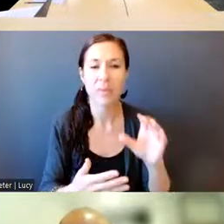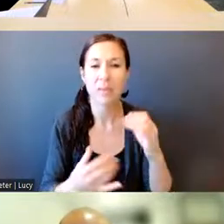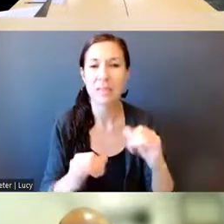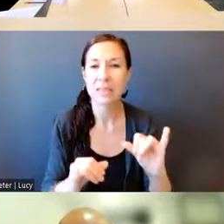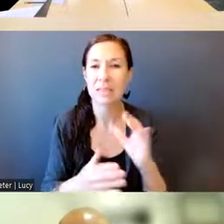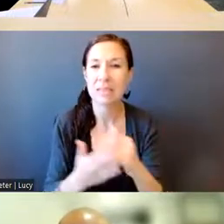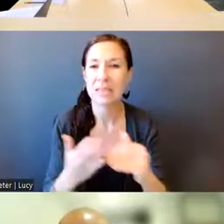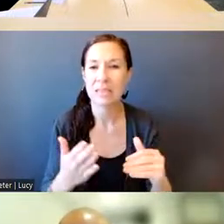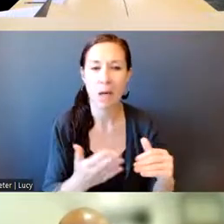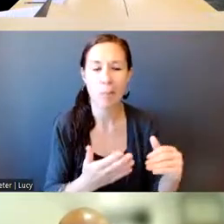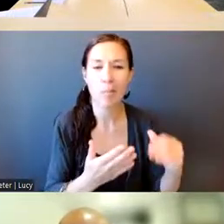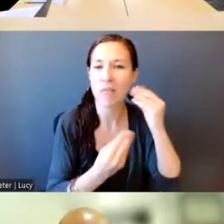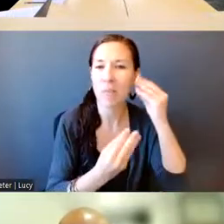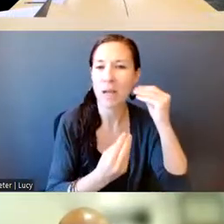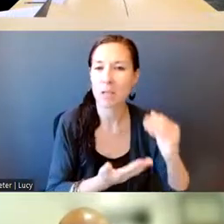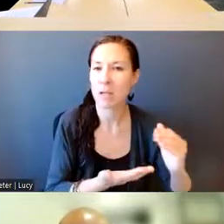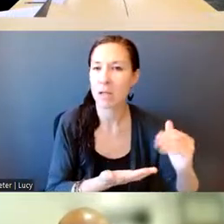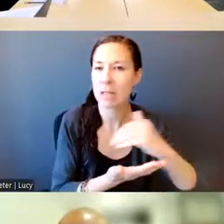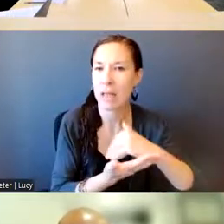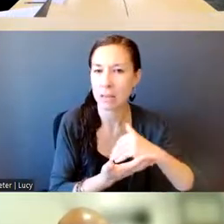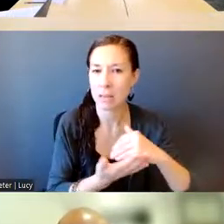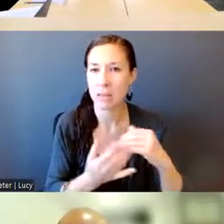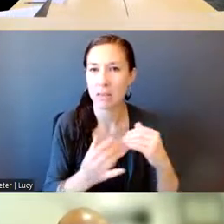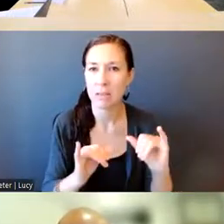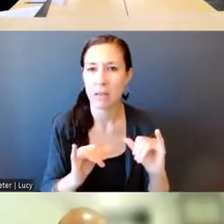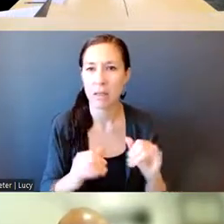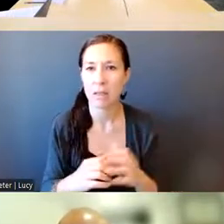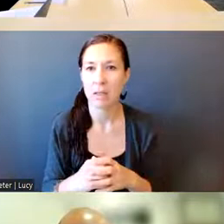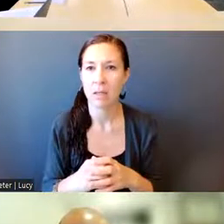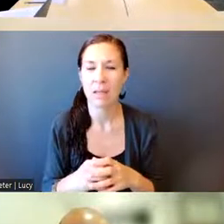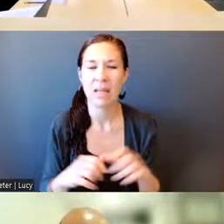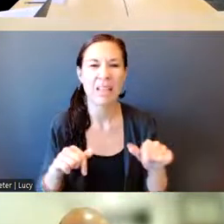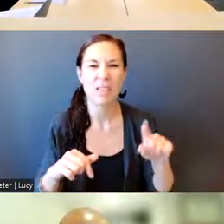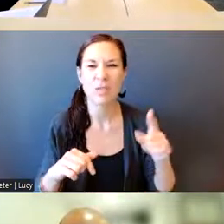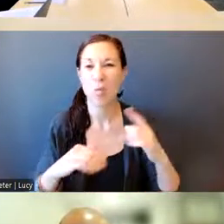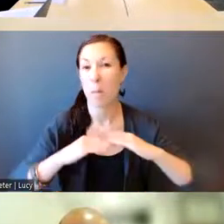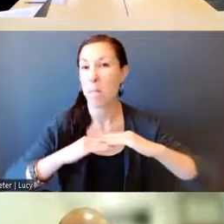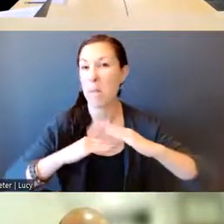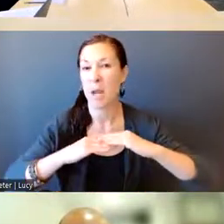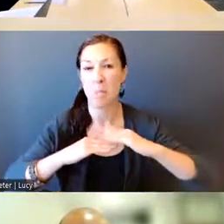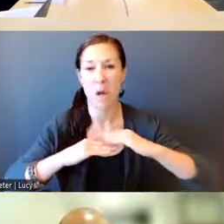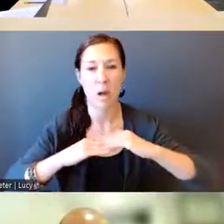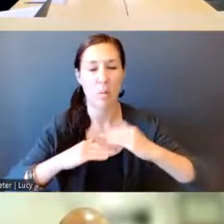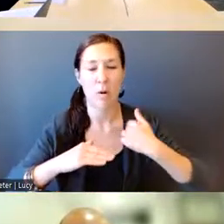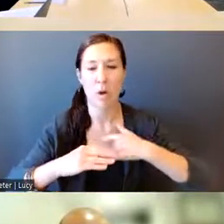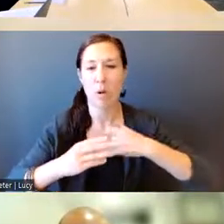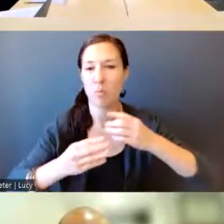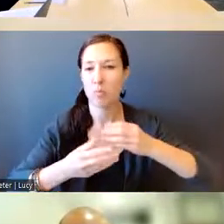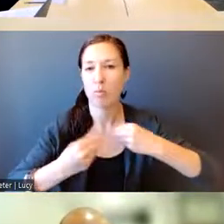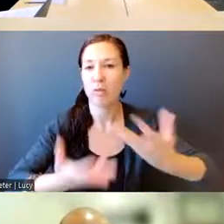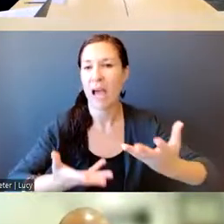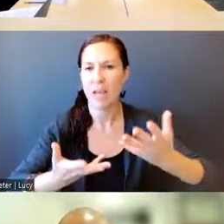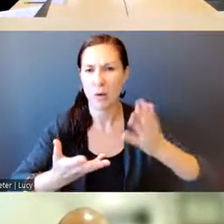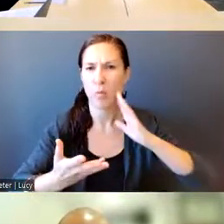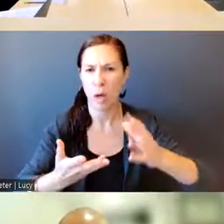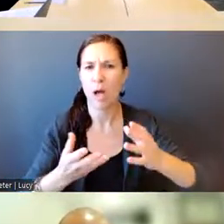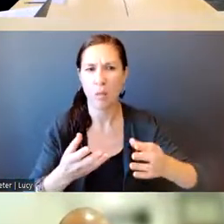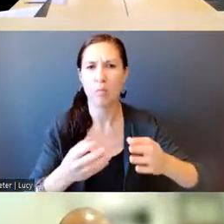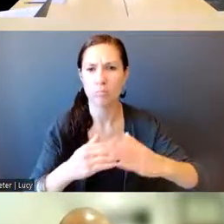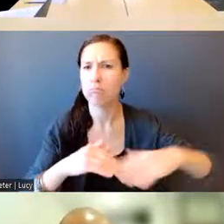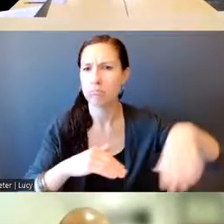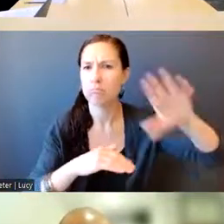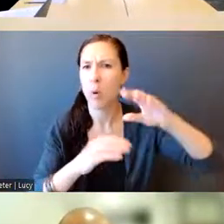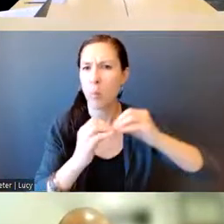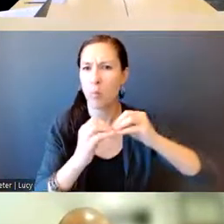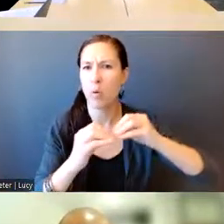again, to me, I think it's a floor, not the ceiling of information that we should be providing to the public when